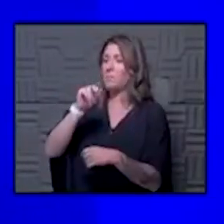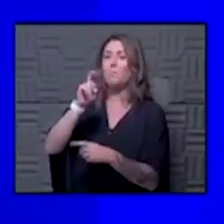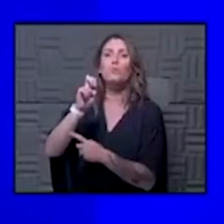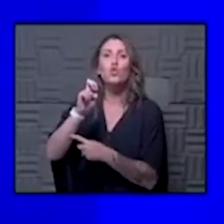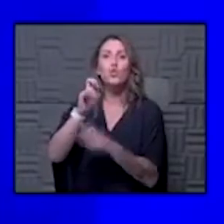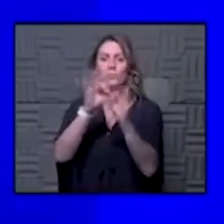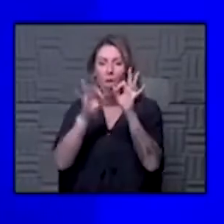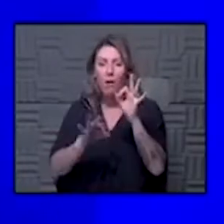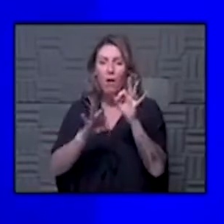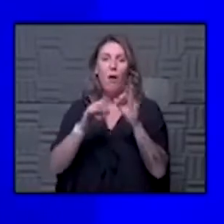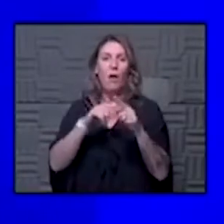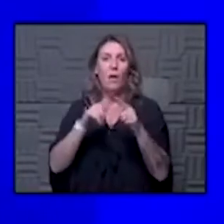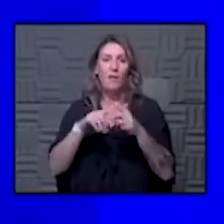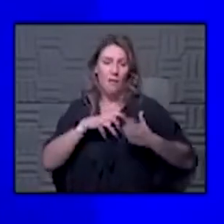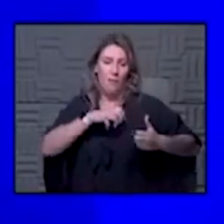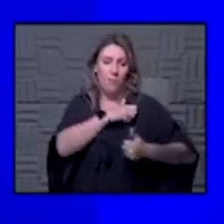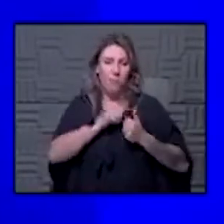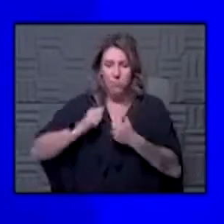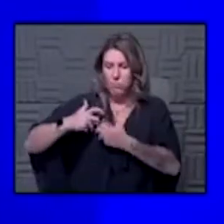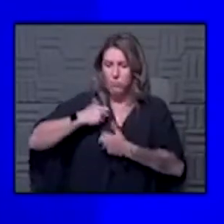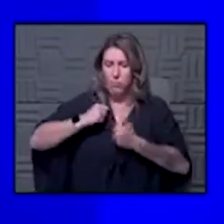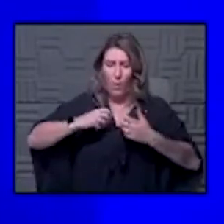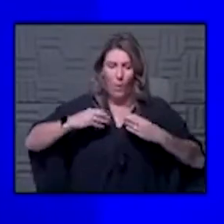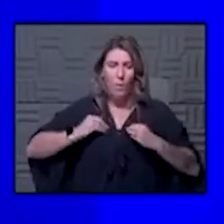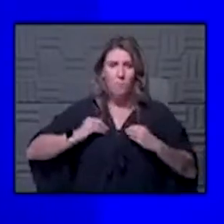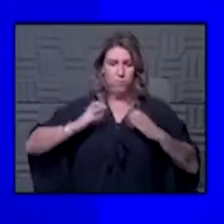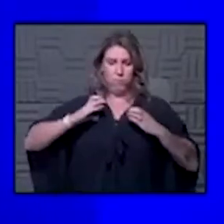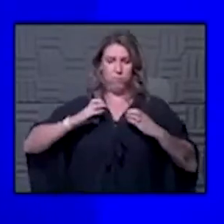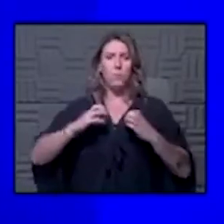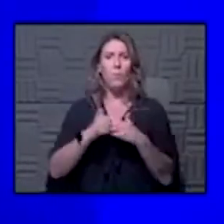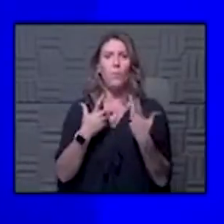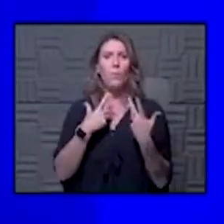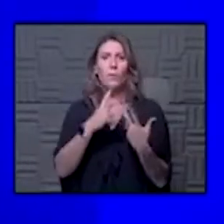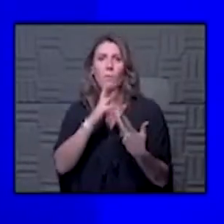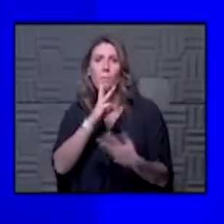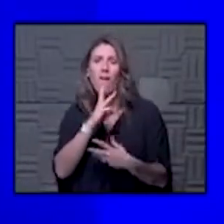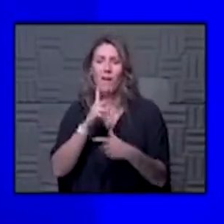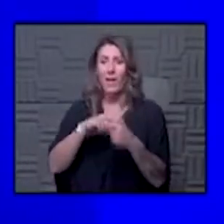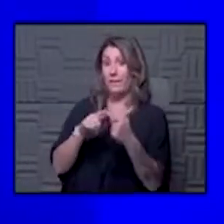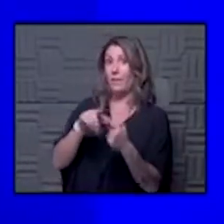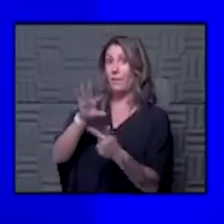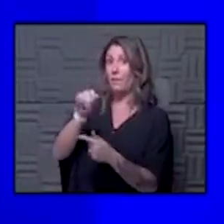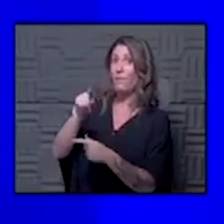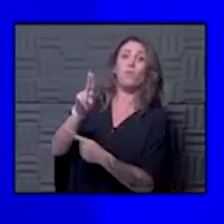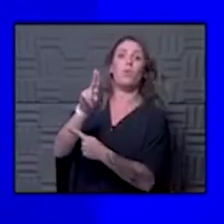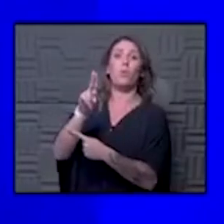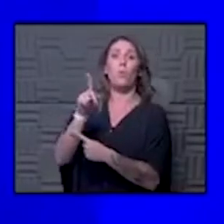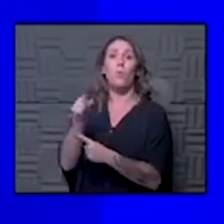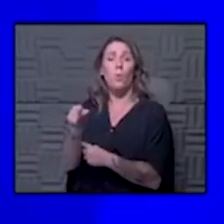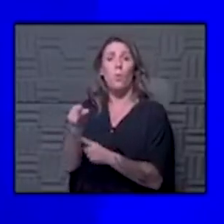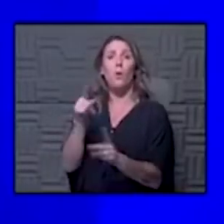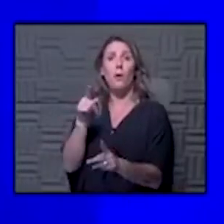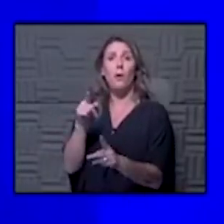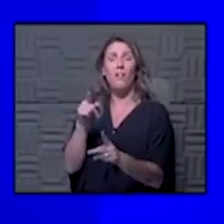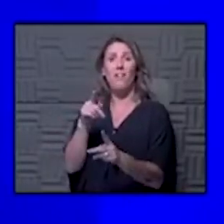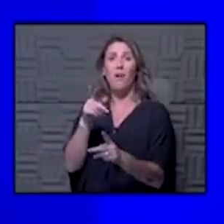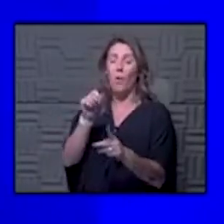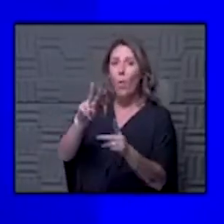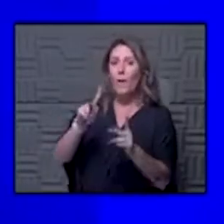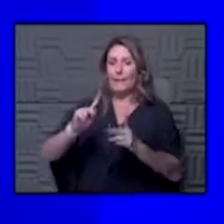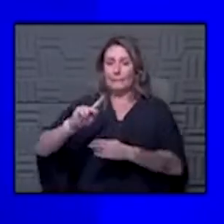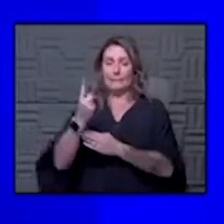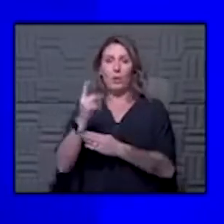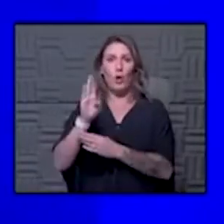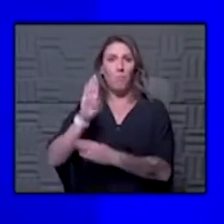collateral damage and all of that fluid if you have influenza on top of that or and or you get a secondary